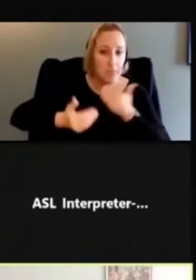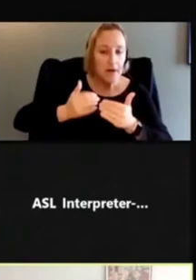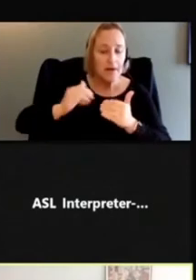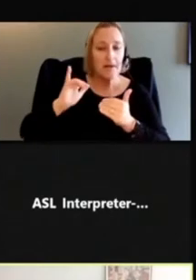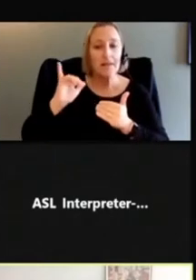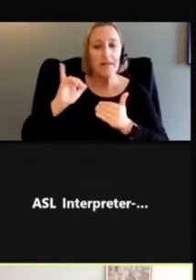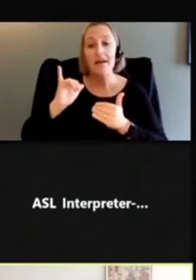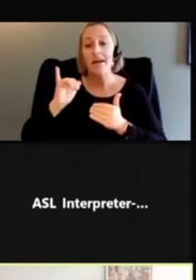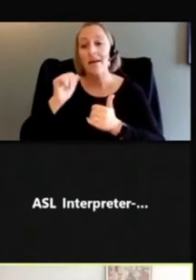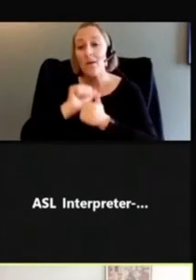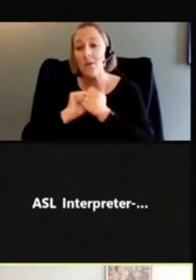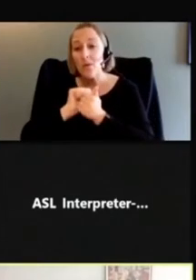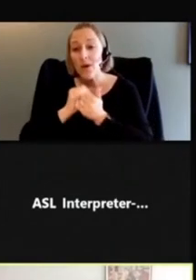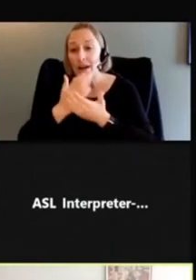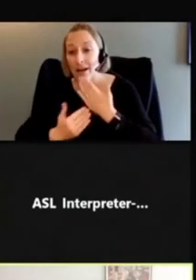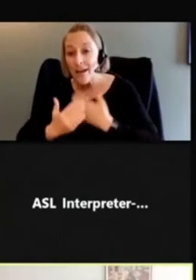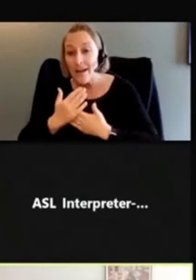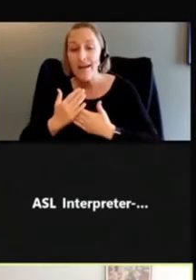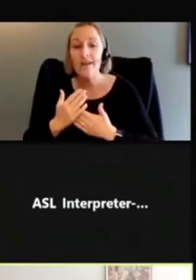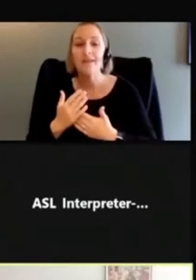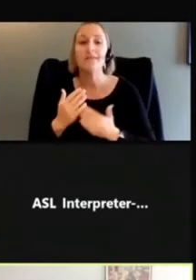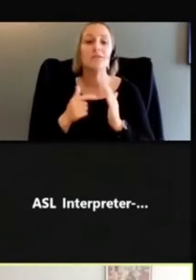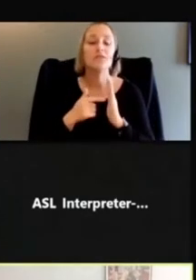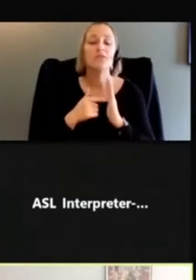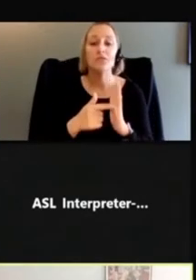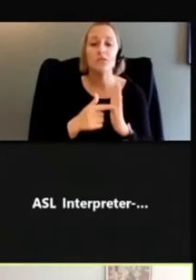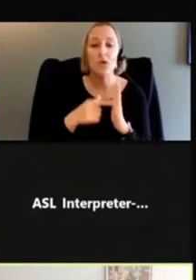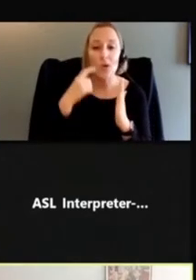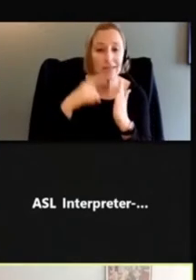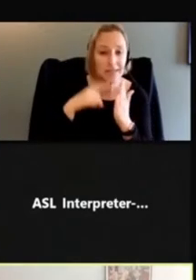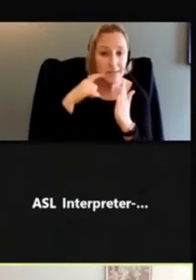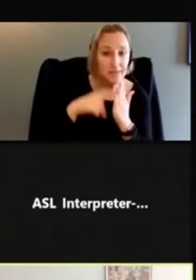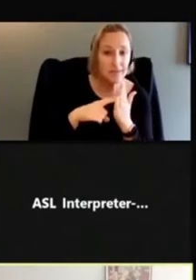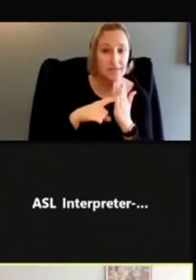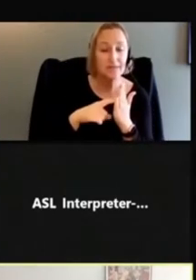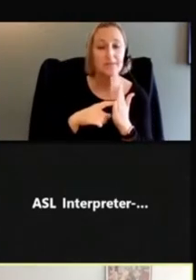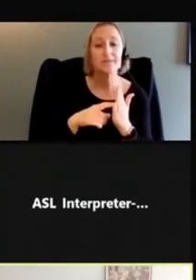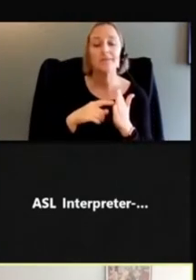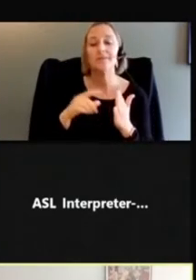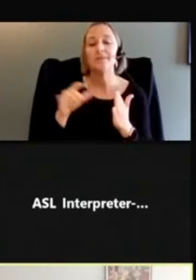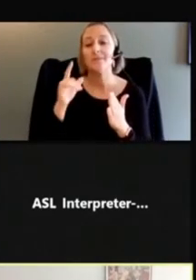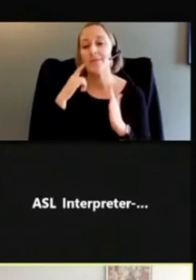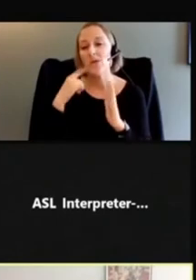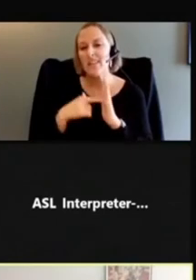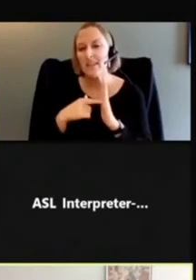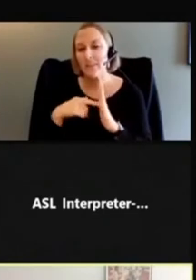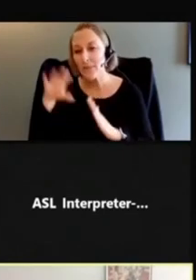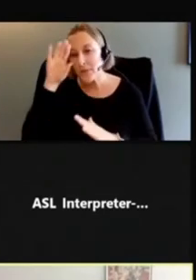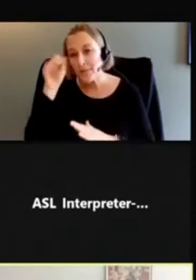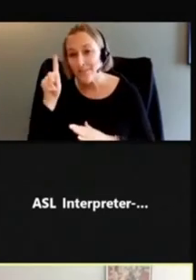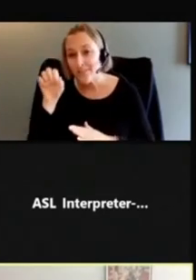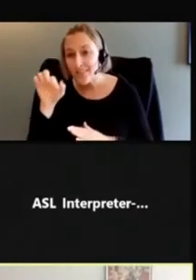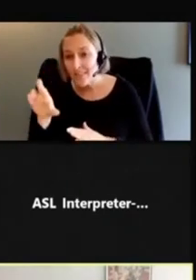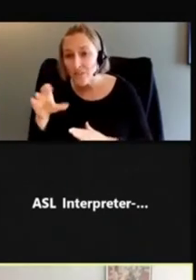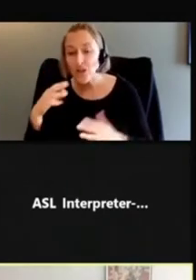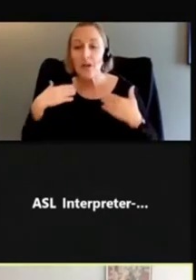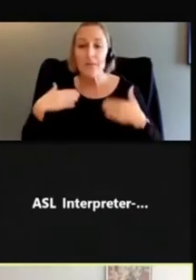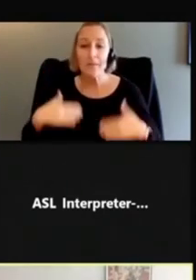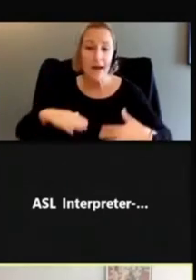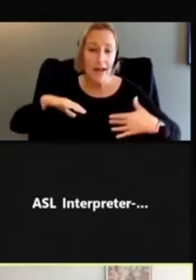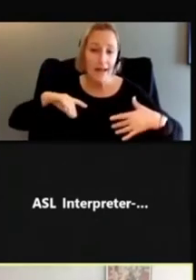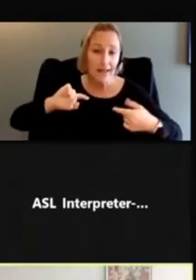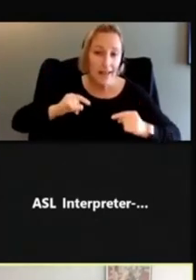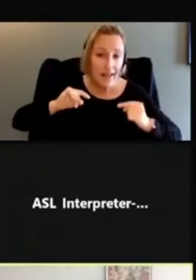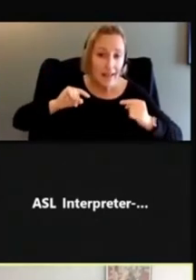hands, to show symptoms like fever, body ache, this has been especially useful for COVID-19 symptoms,